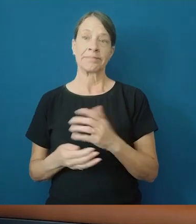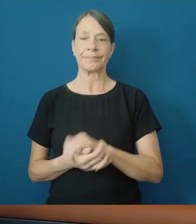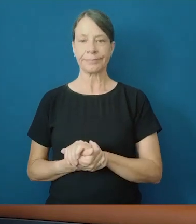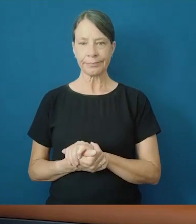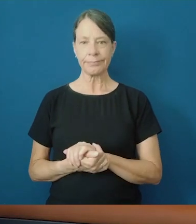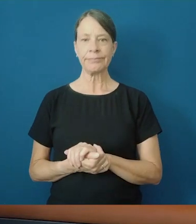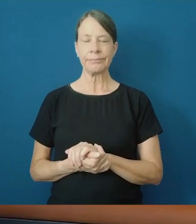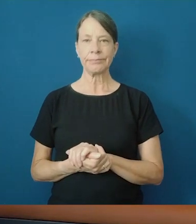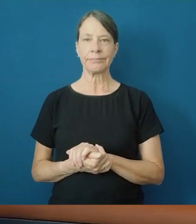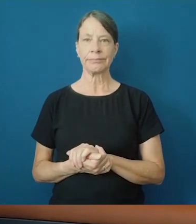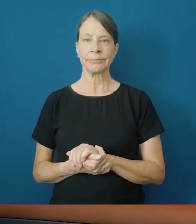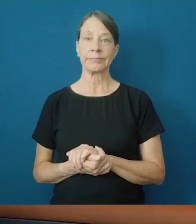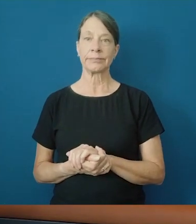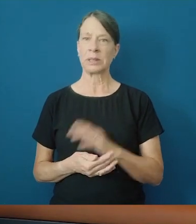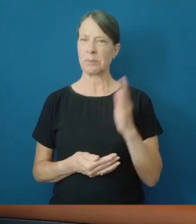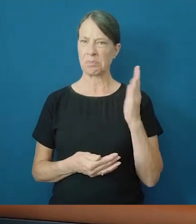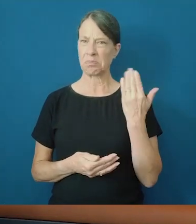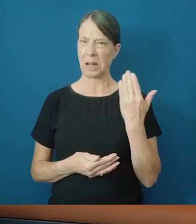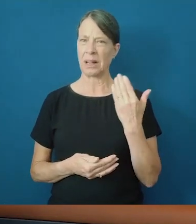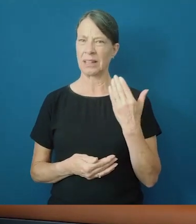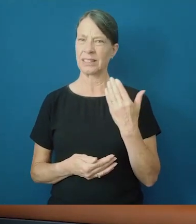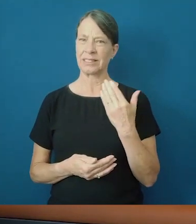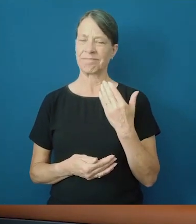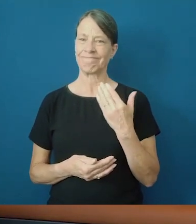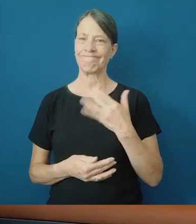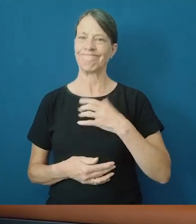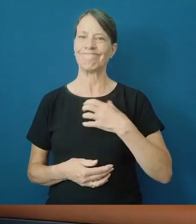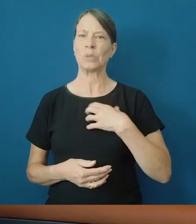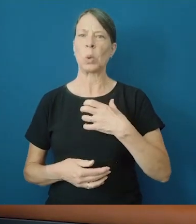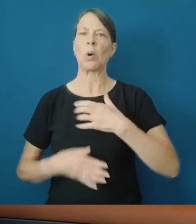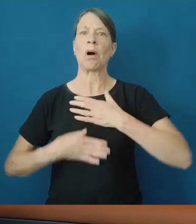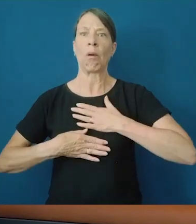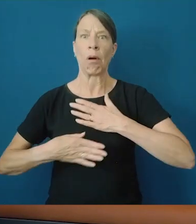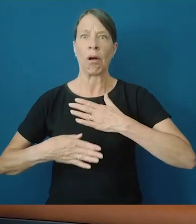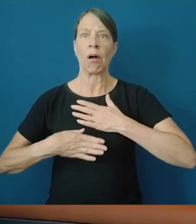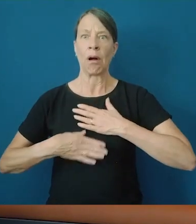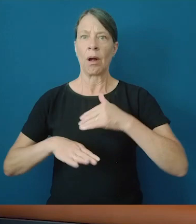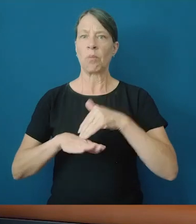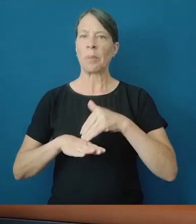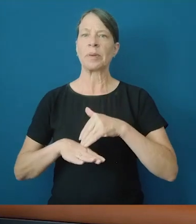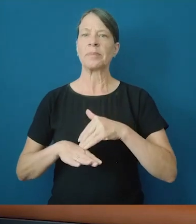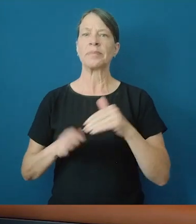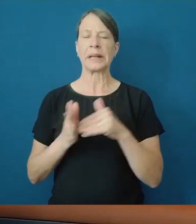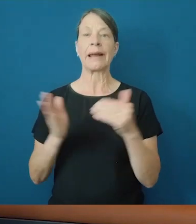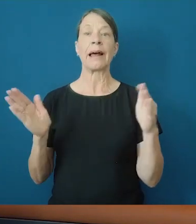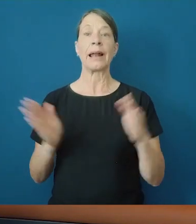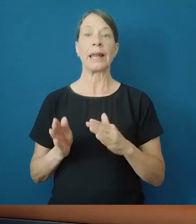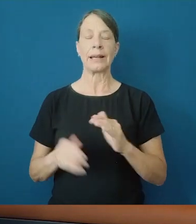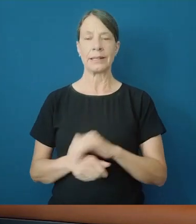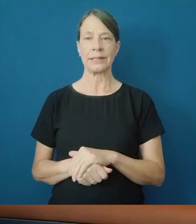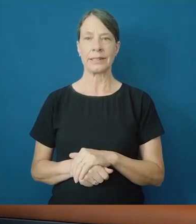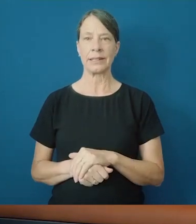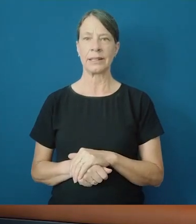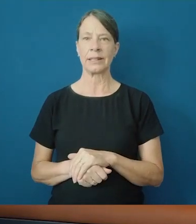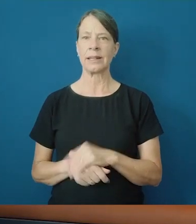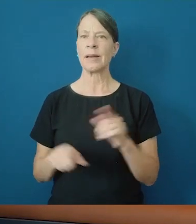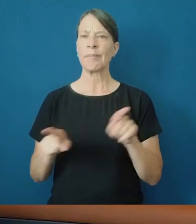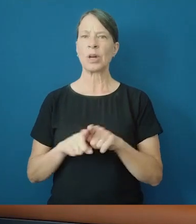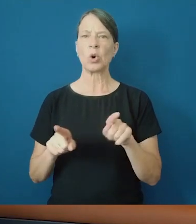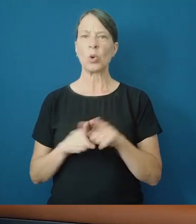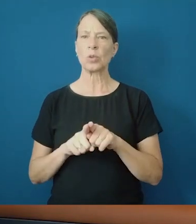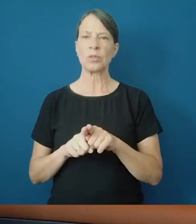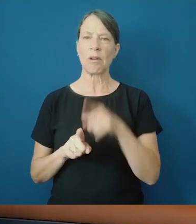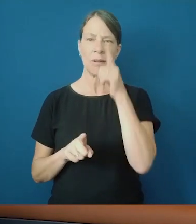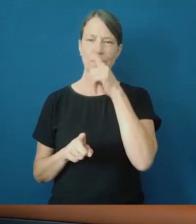more runny noises than with previous variants and less shortness of breath. But ultimately, it's not just the virus